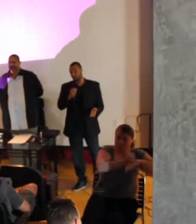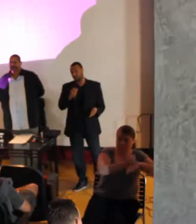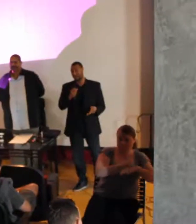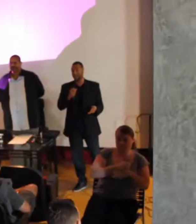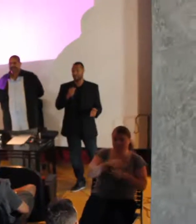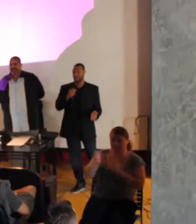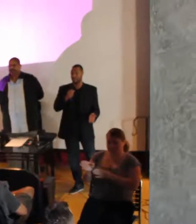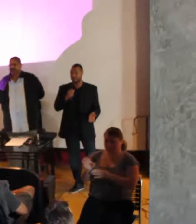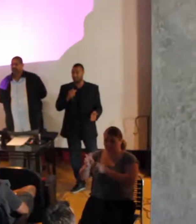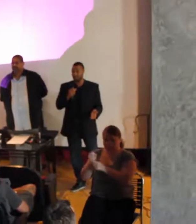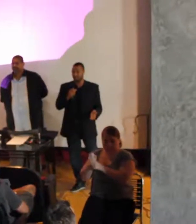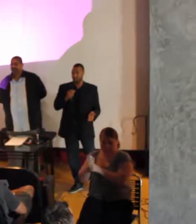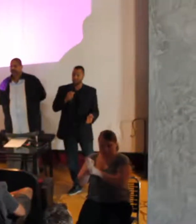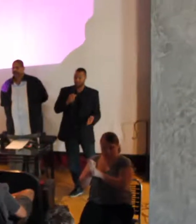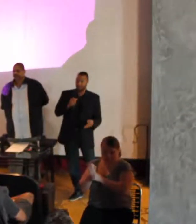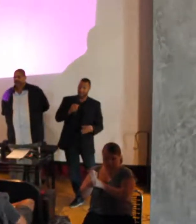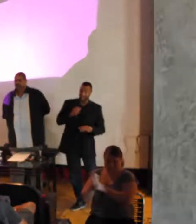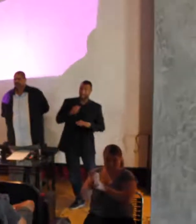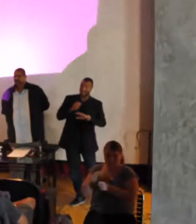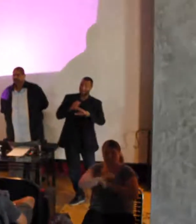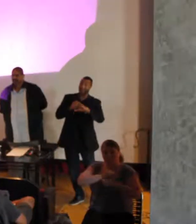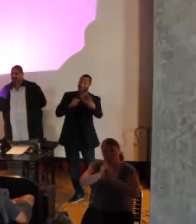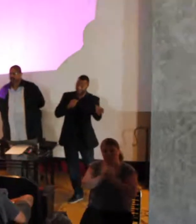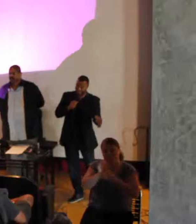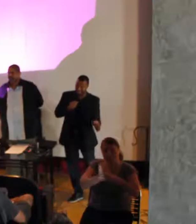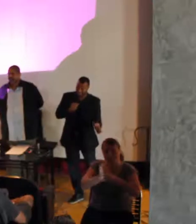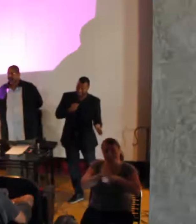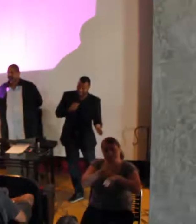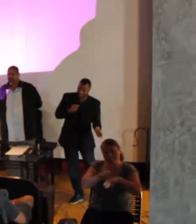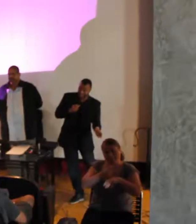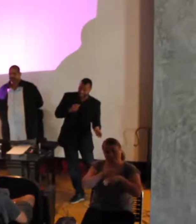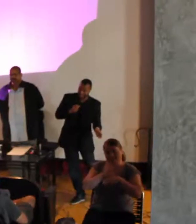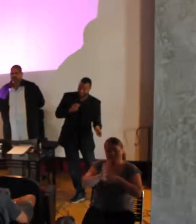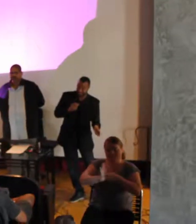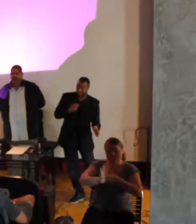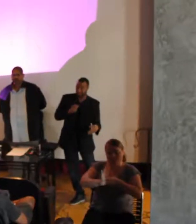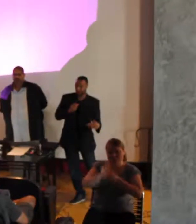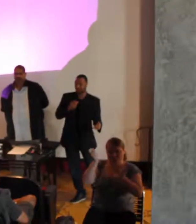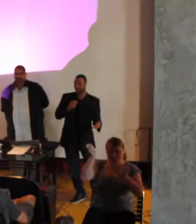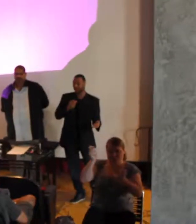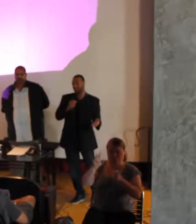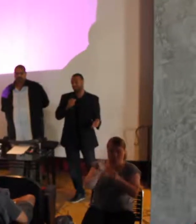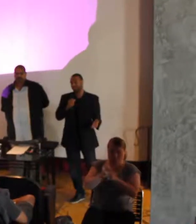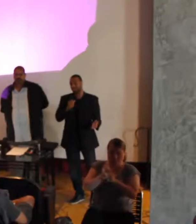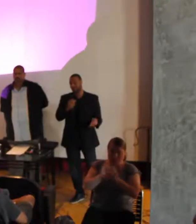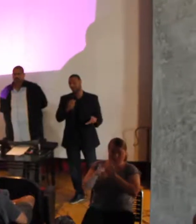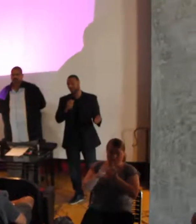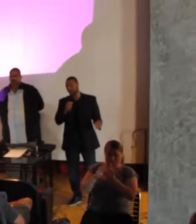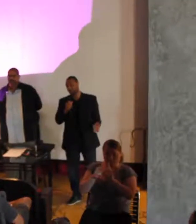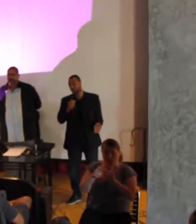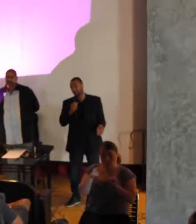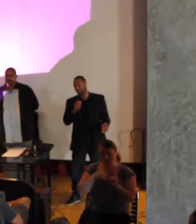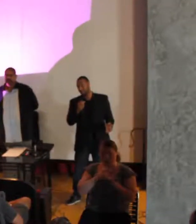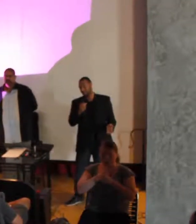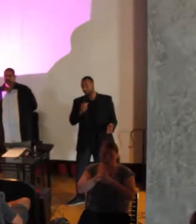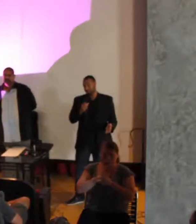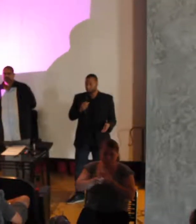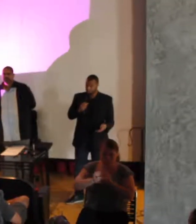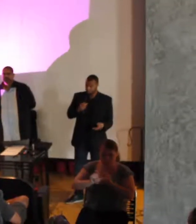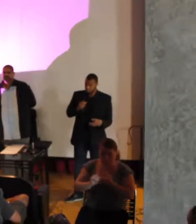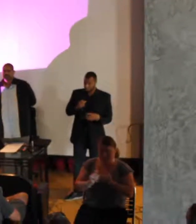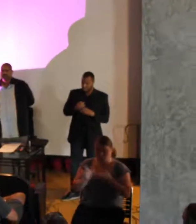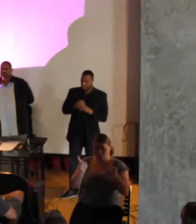Festival for the past three years. I do a lot of other things besides that. I'm a producer, writer, director. I run a production company,